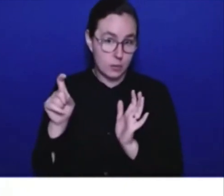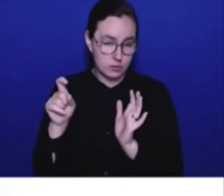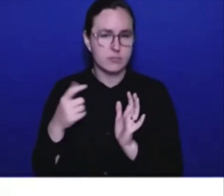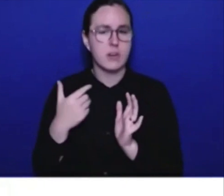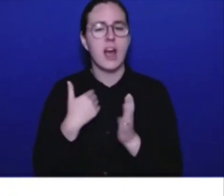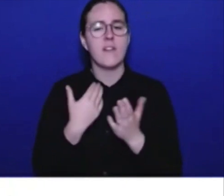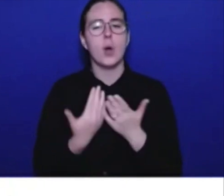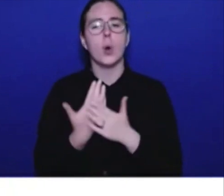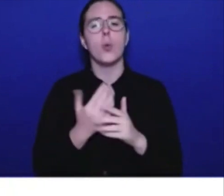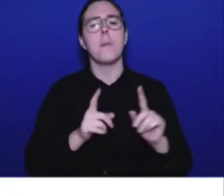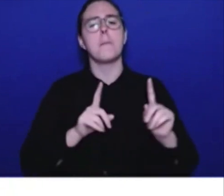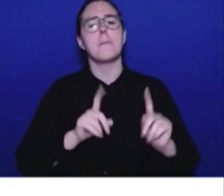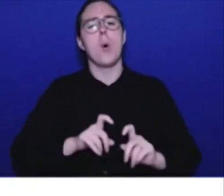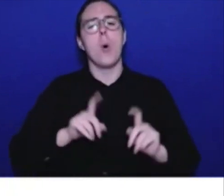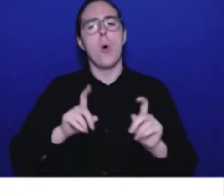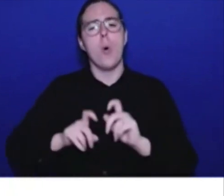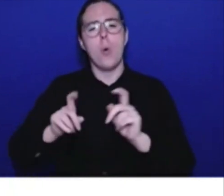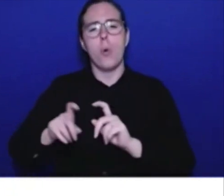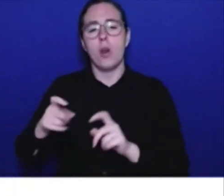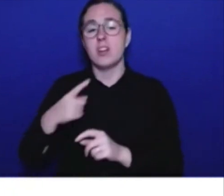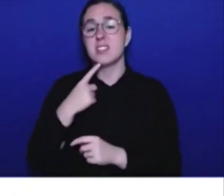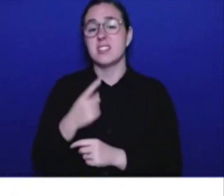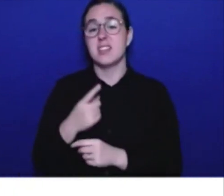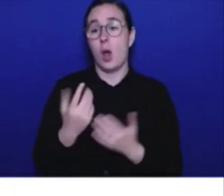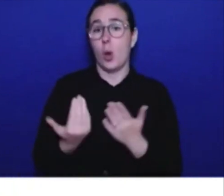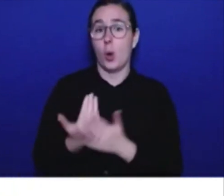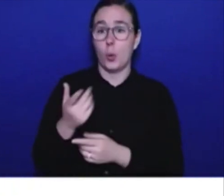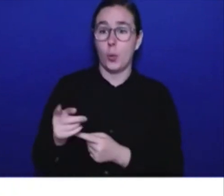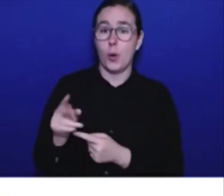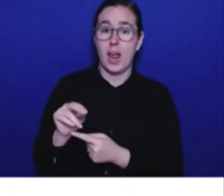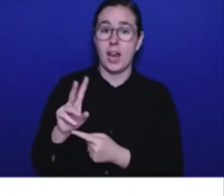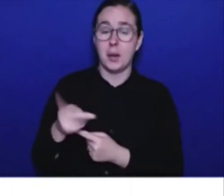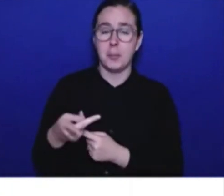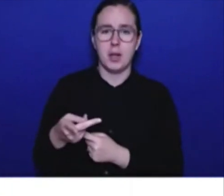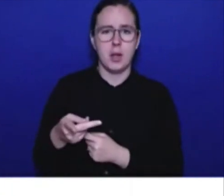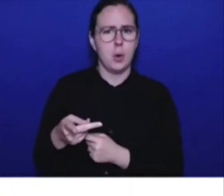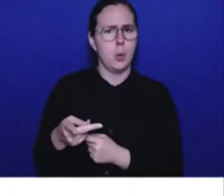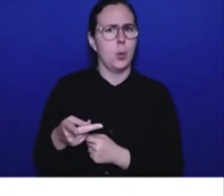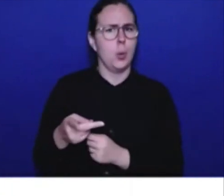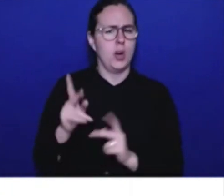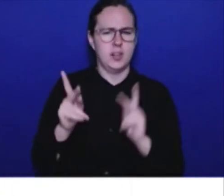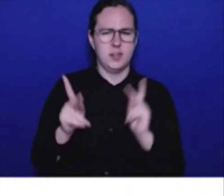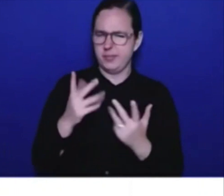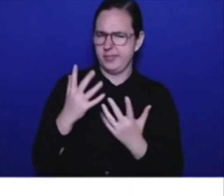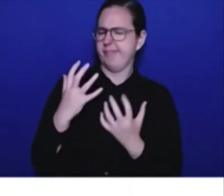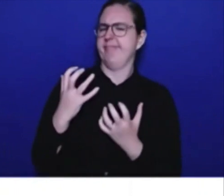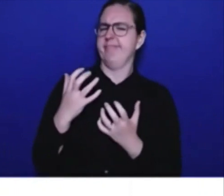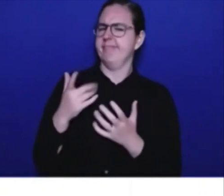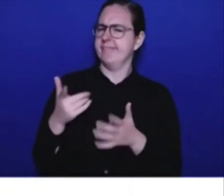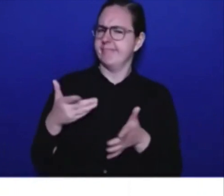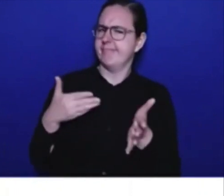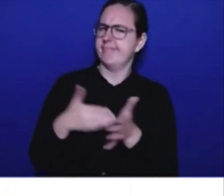criticized for things like helping people with affordability and health care.